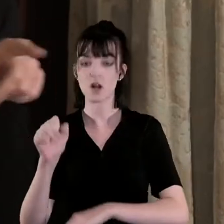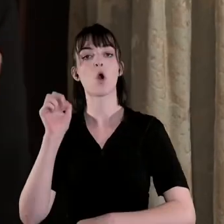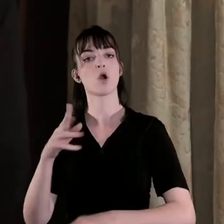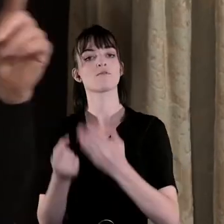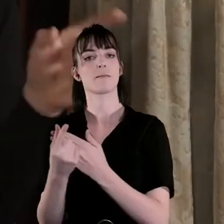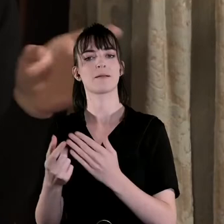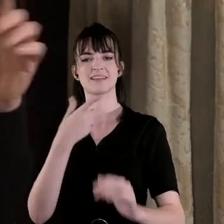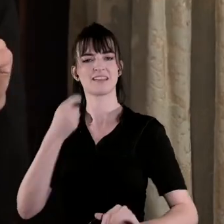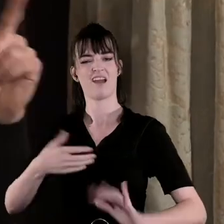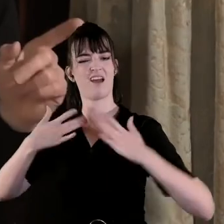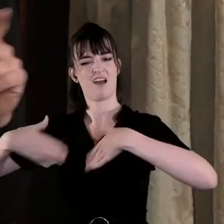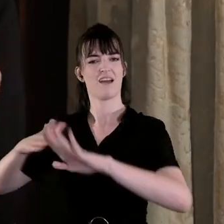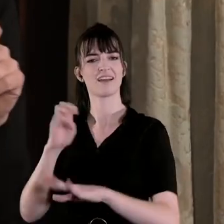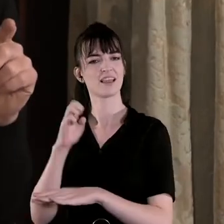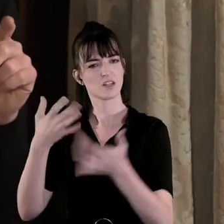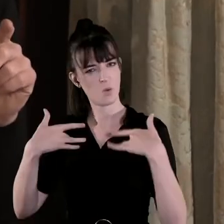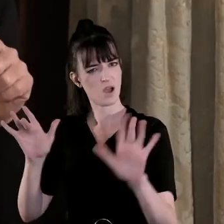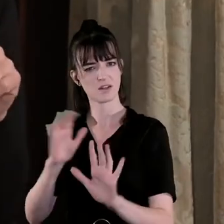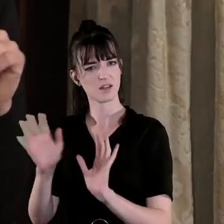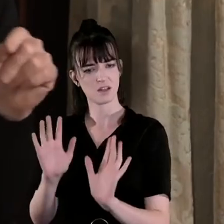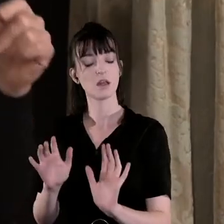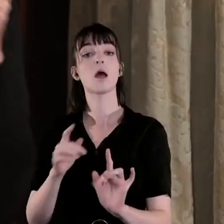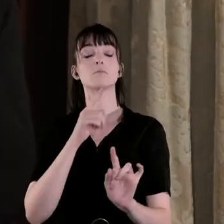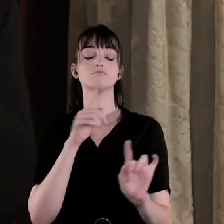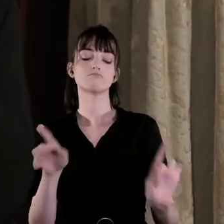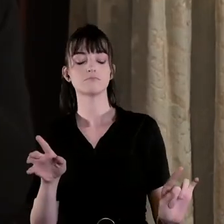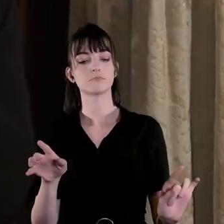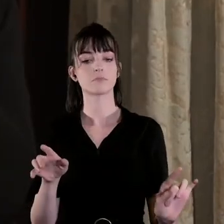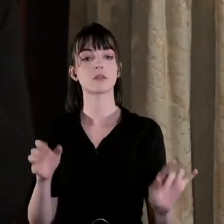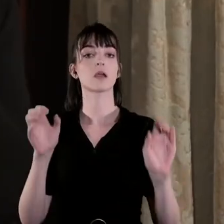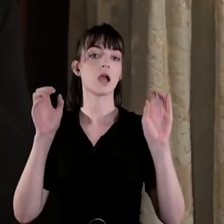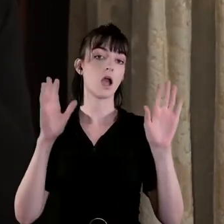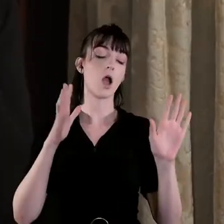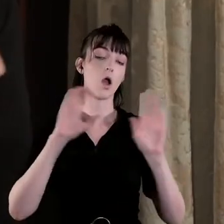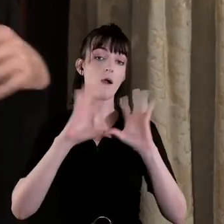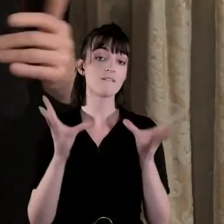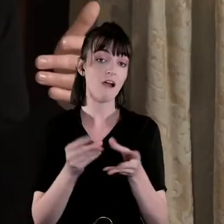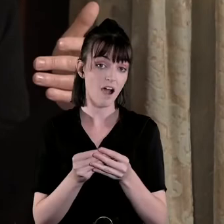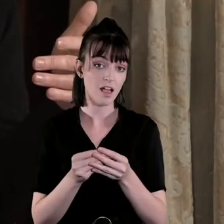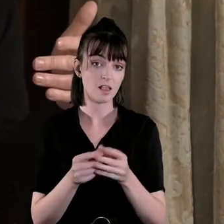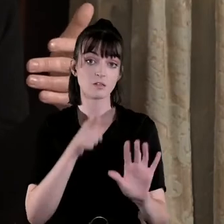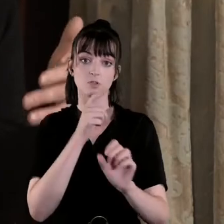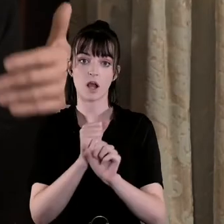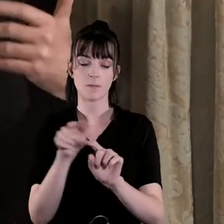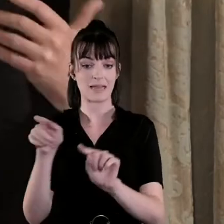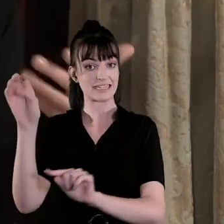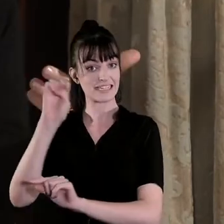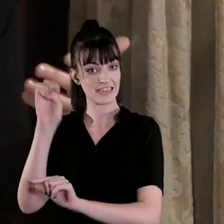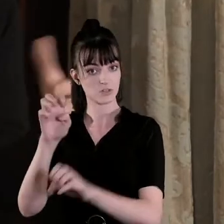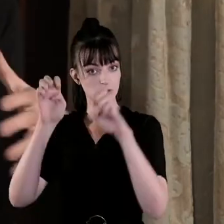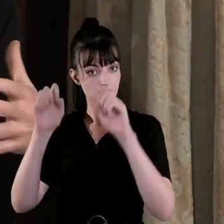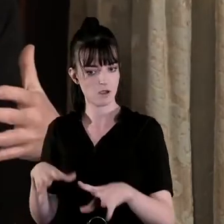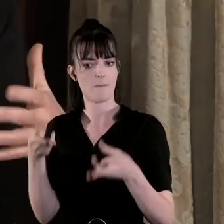but I think I mean obviously there's something to these interpretations but I think what they overlook is the extent to which Britain which of course is the most